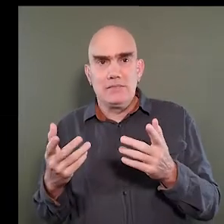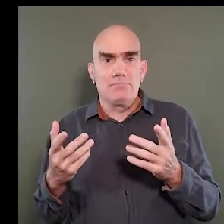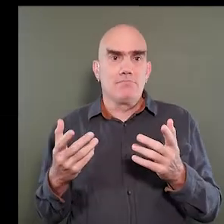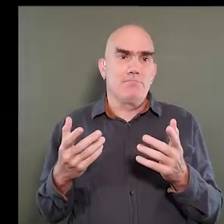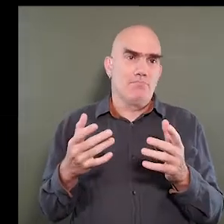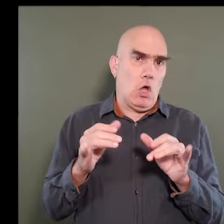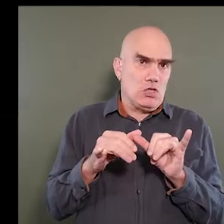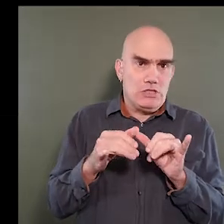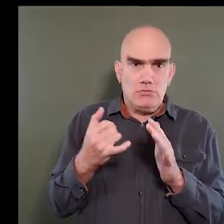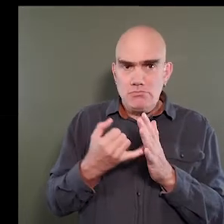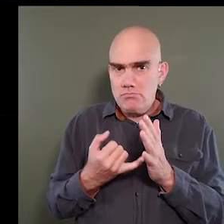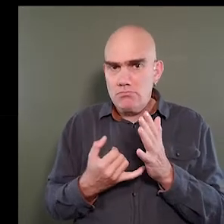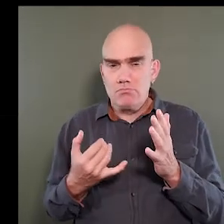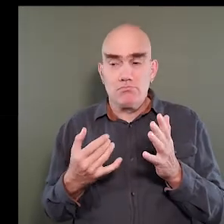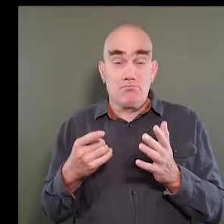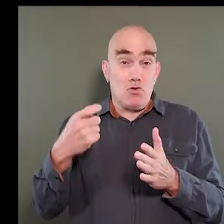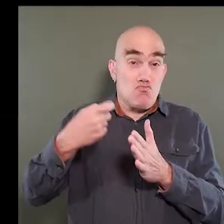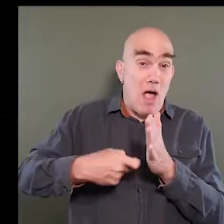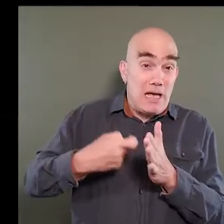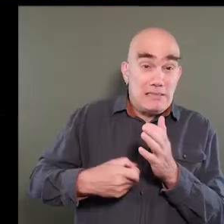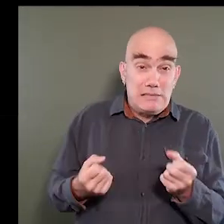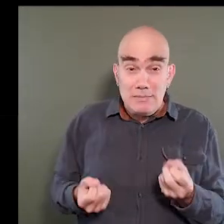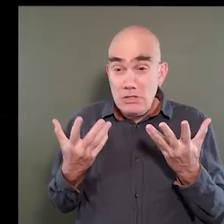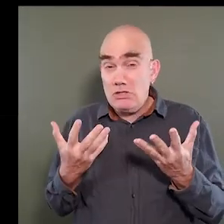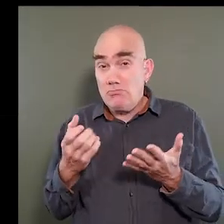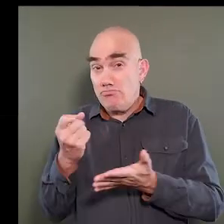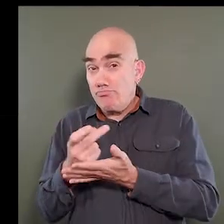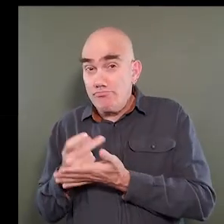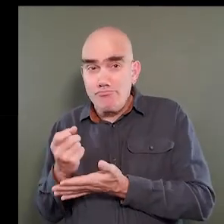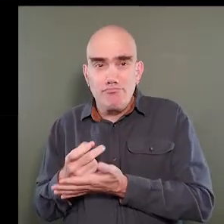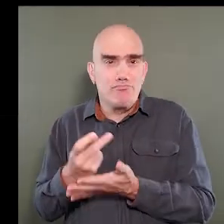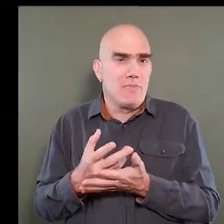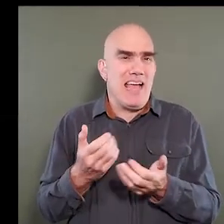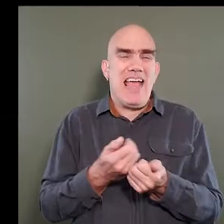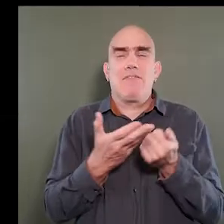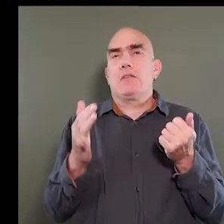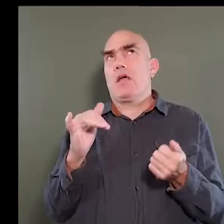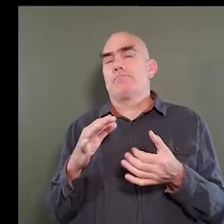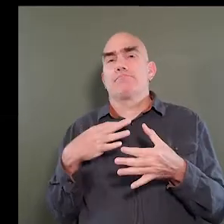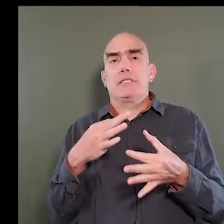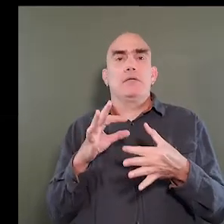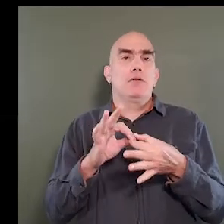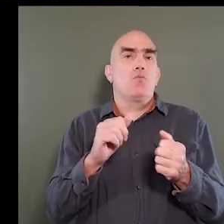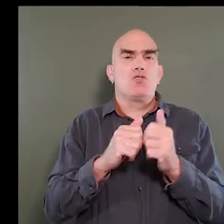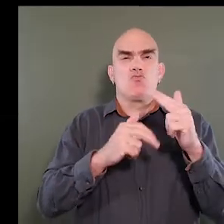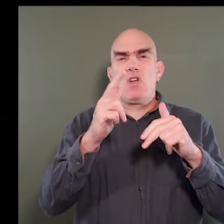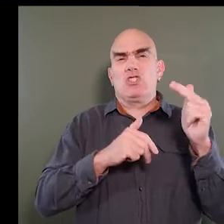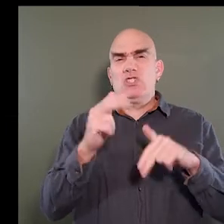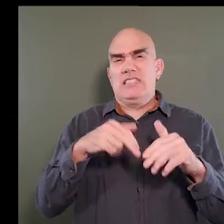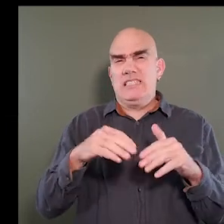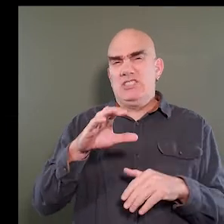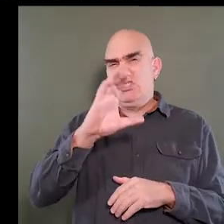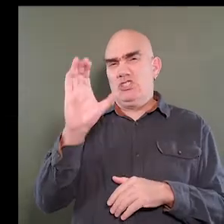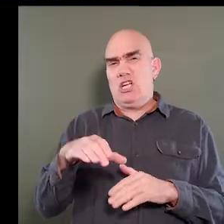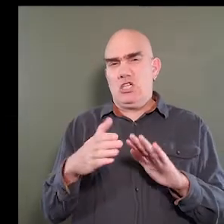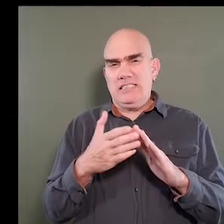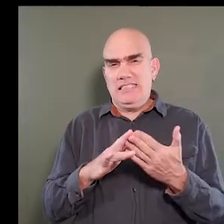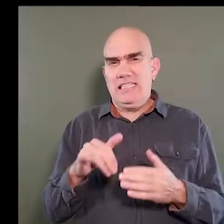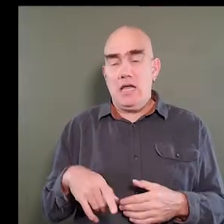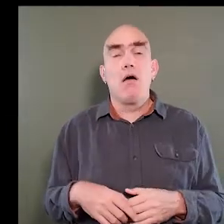drawings, price estimating, approvals, everything that comes along with construction in the city of Chicago.